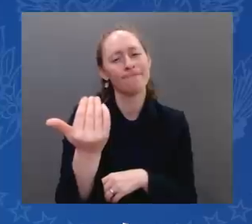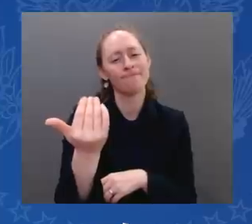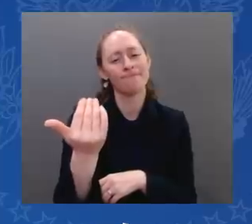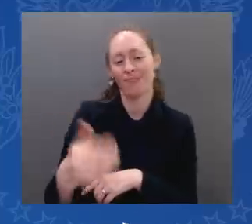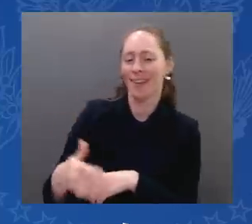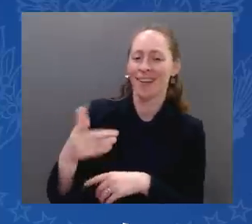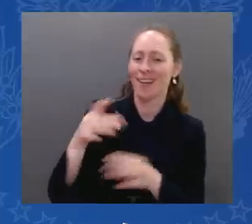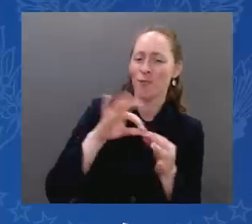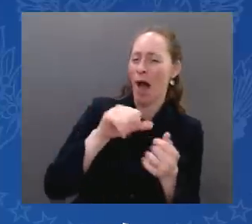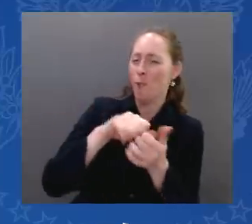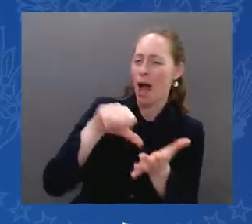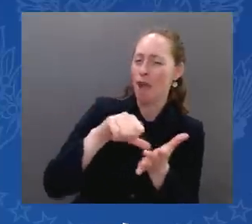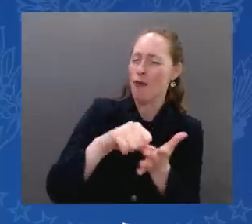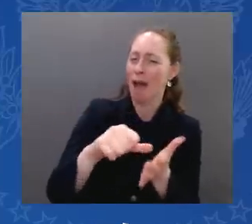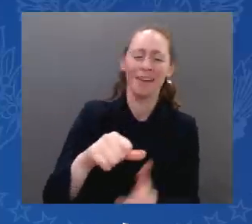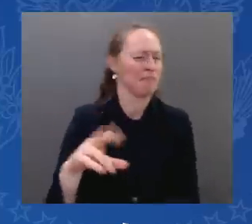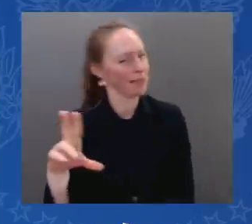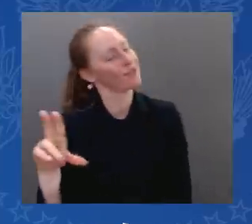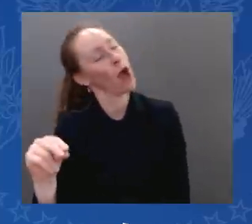We are walked up.